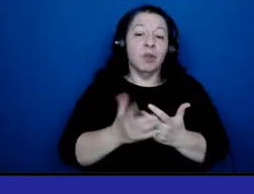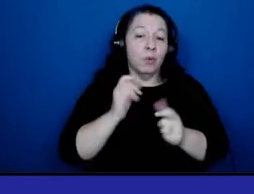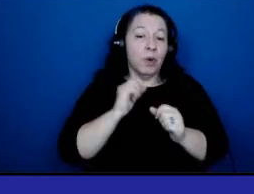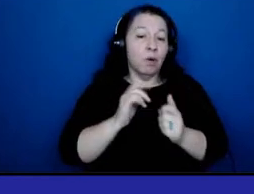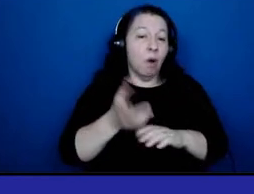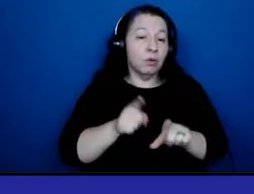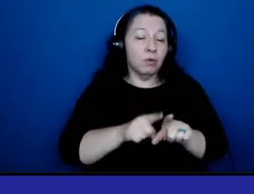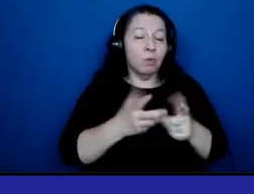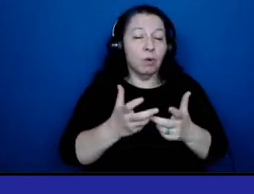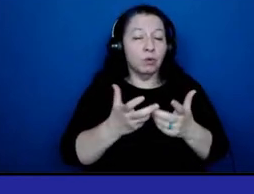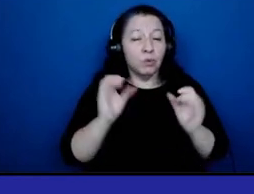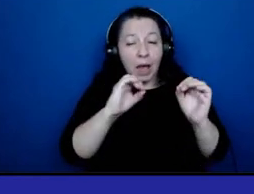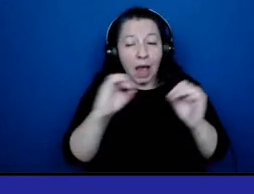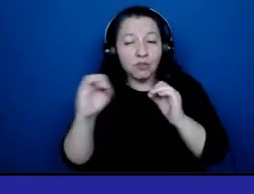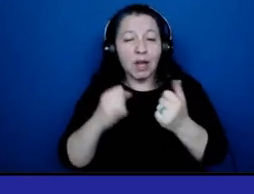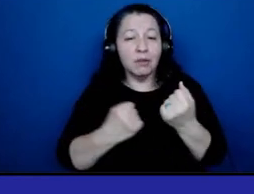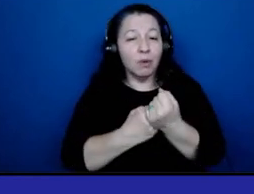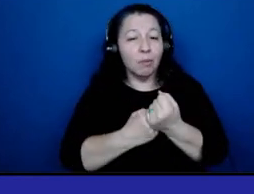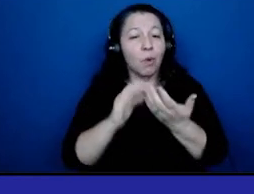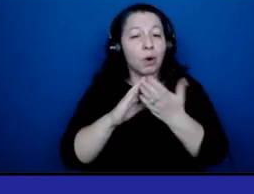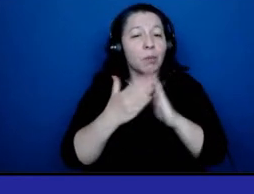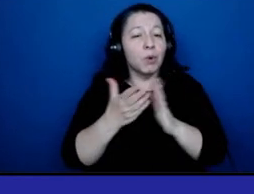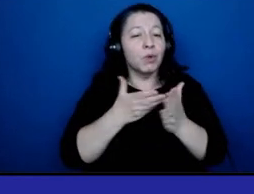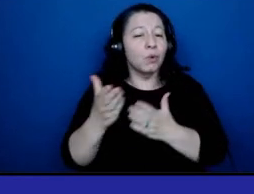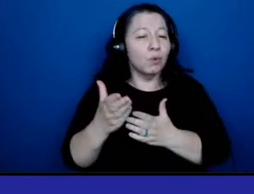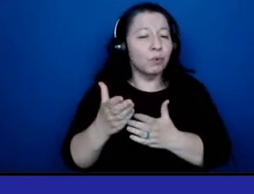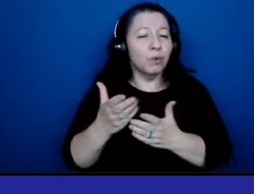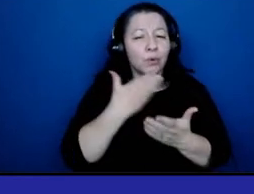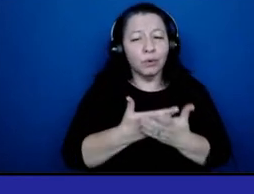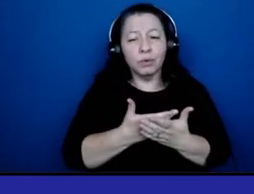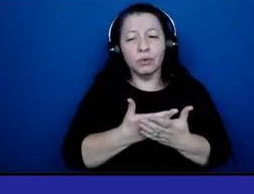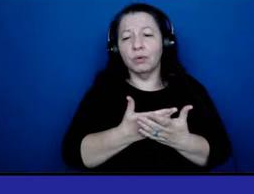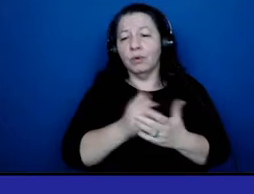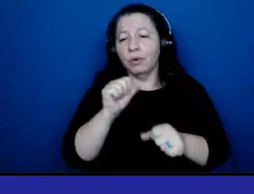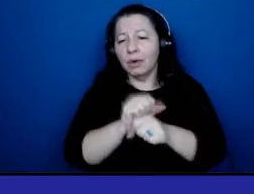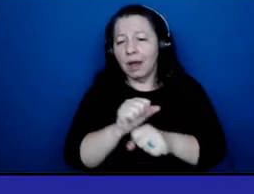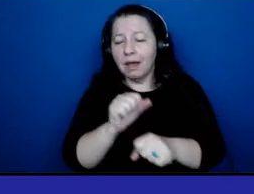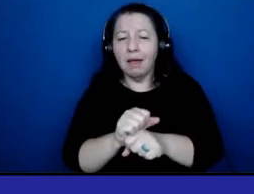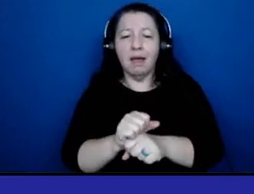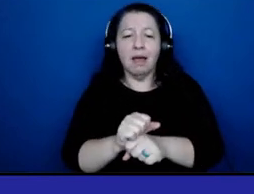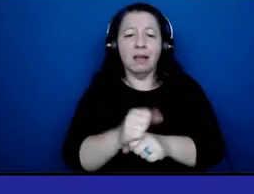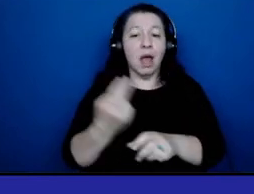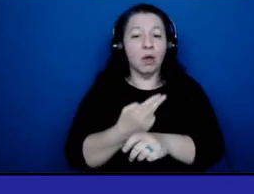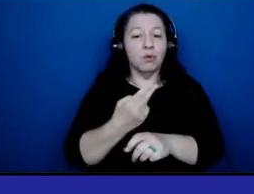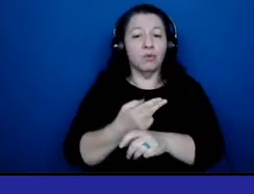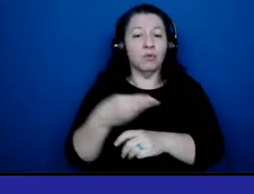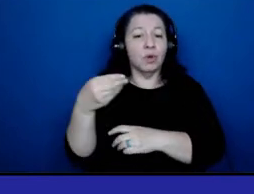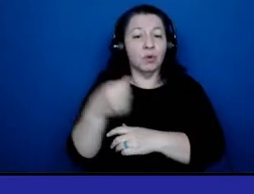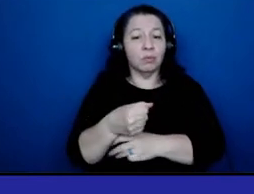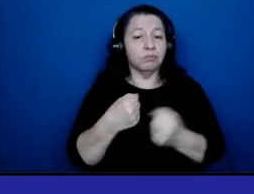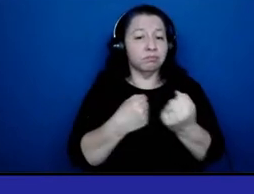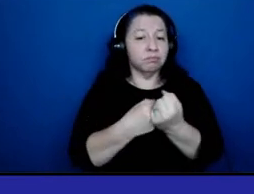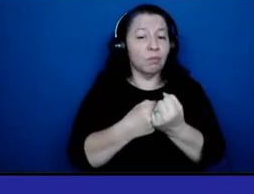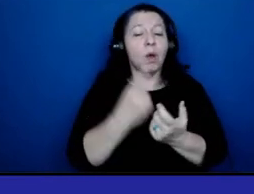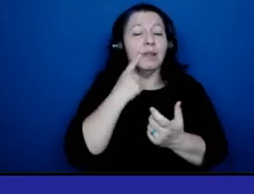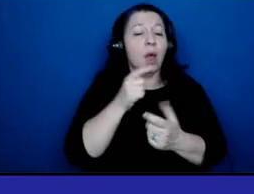communities, and to support those in need through humanitarian services, and also by leveraging grants that impact lives globally.